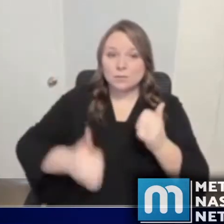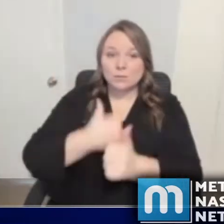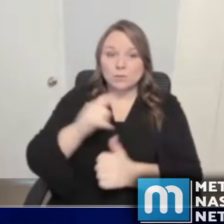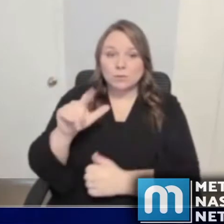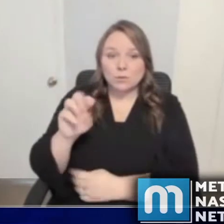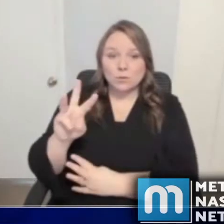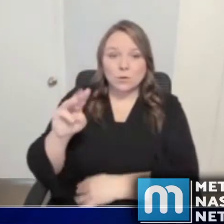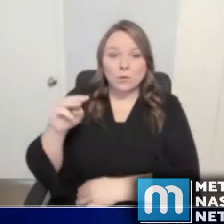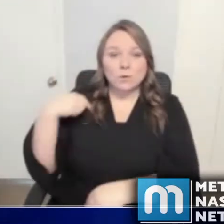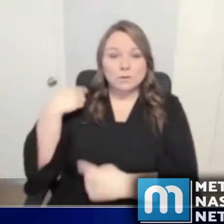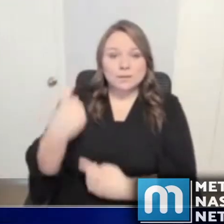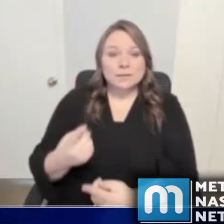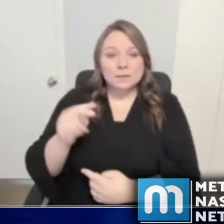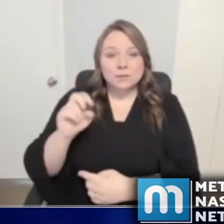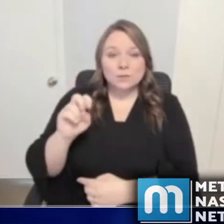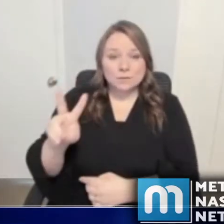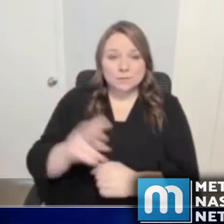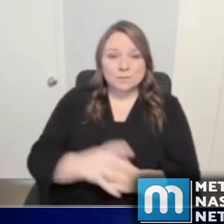since November.